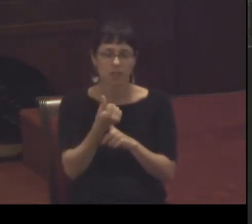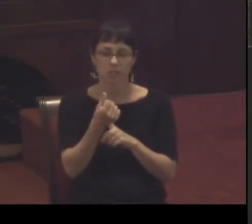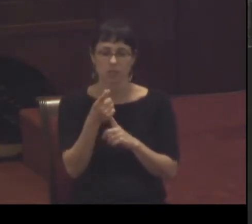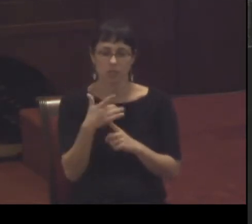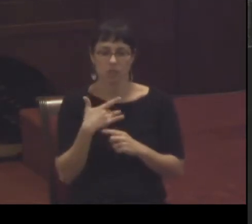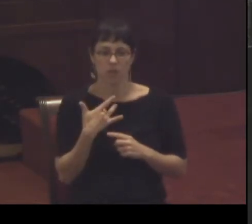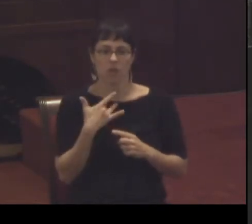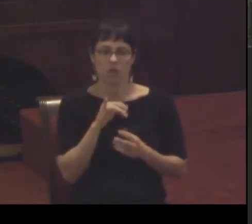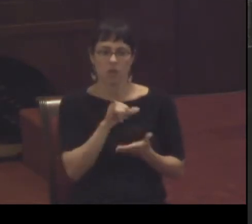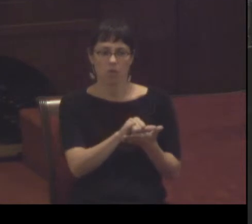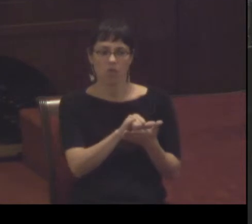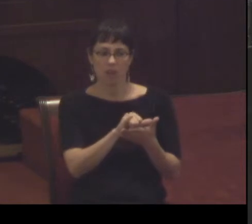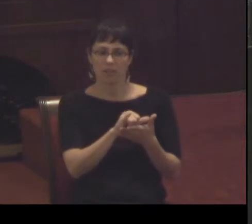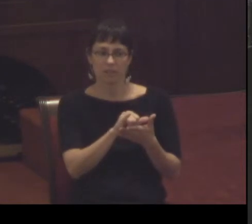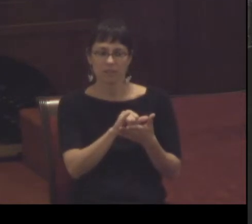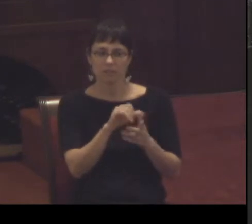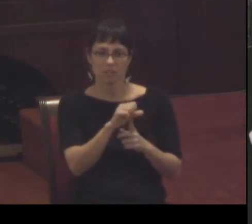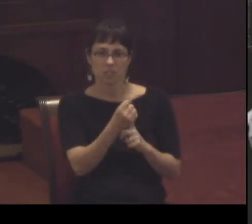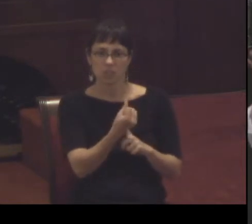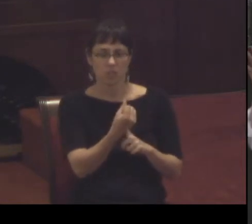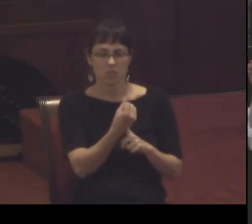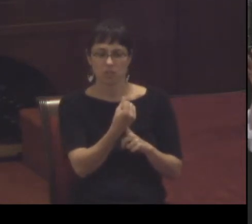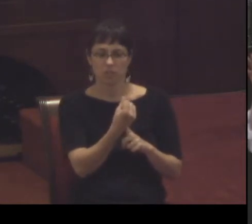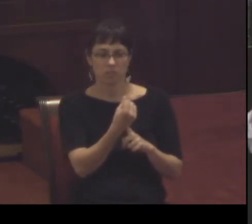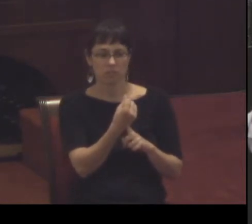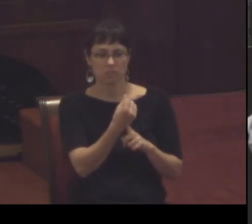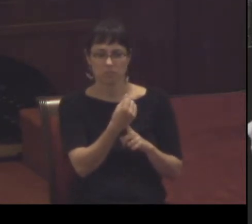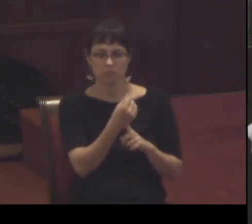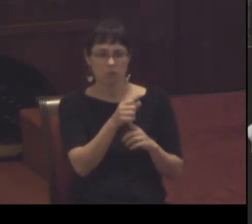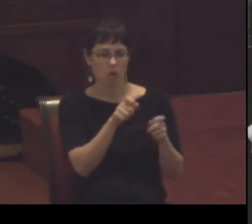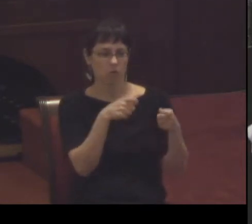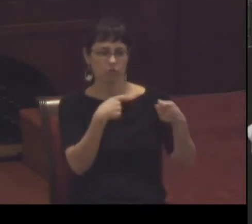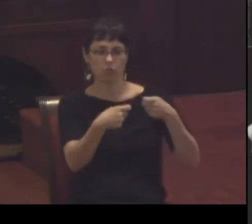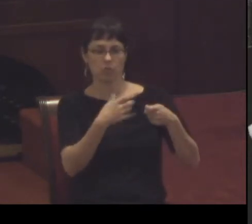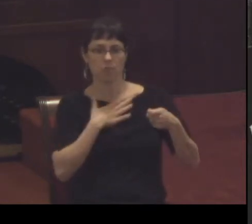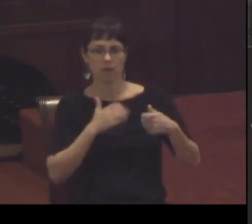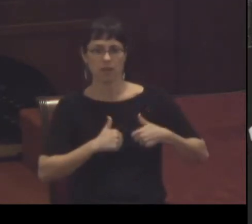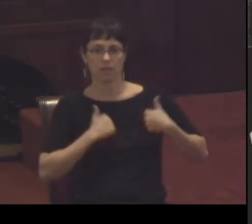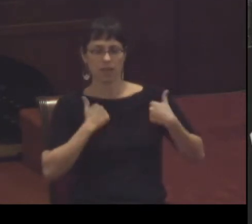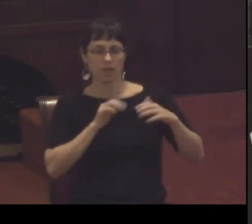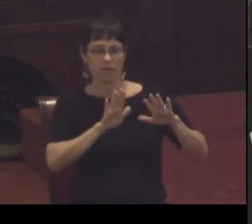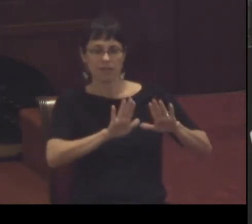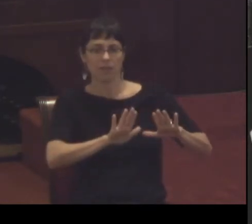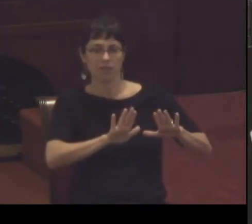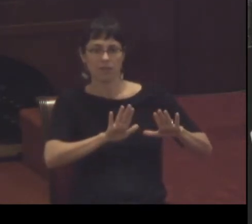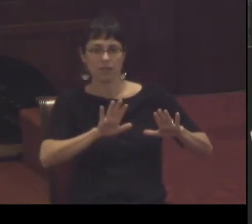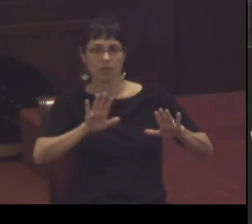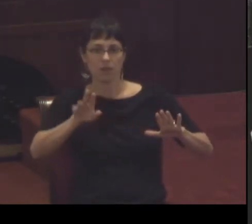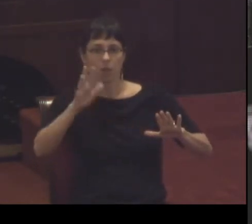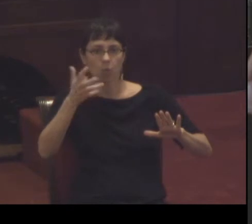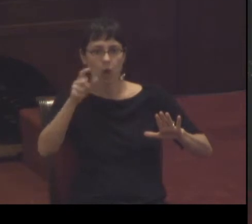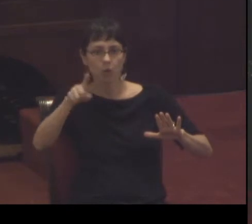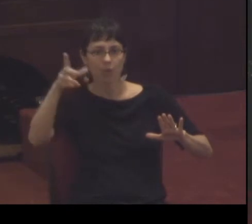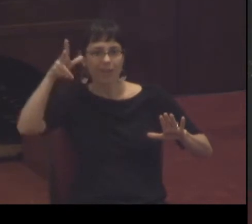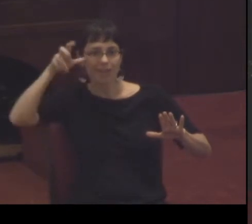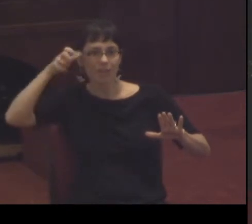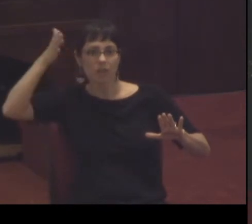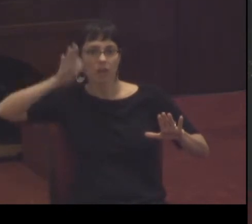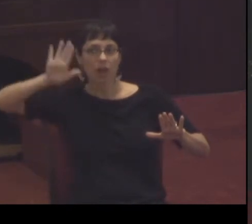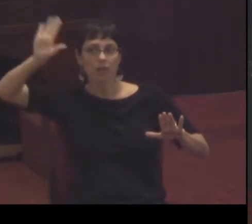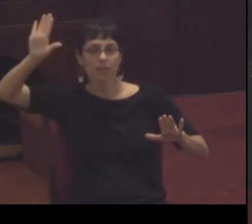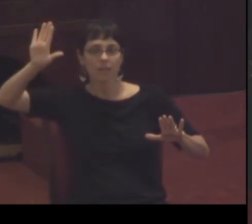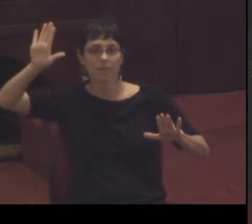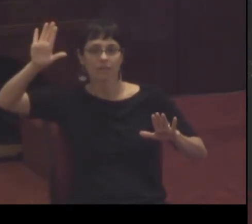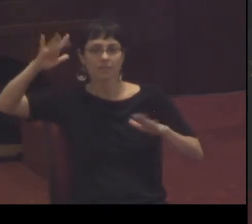dominating reality of your life that you would hear God's tune in this gospel resetting the